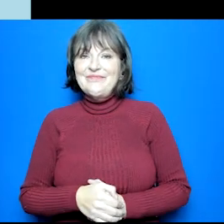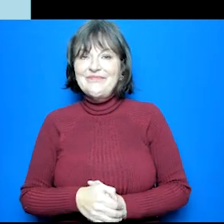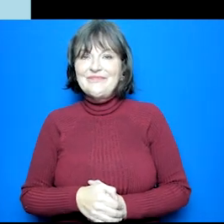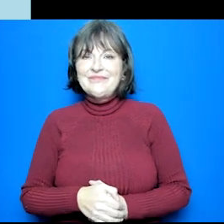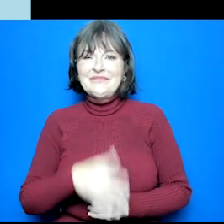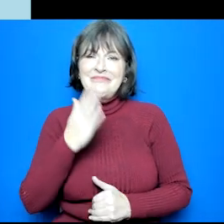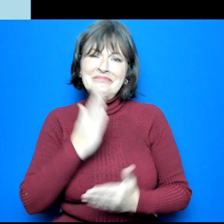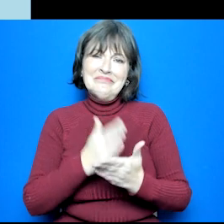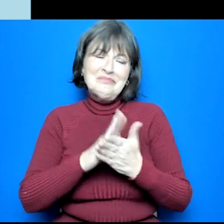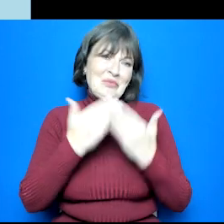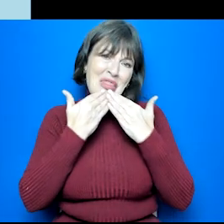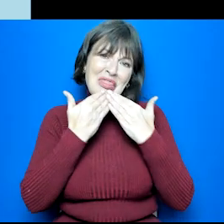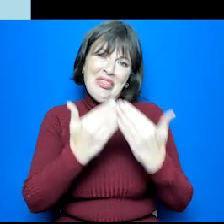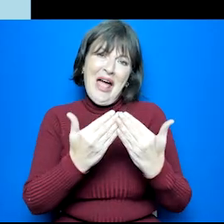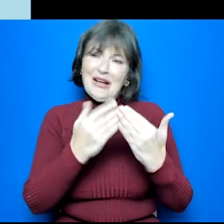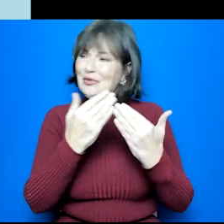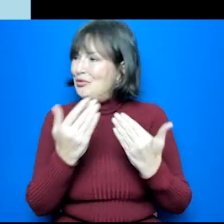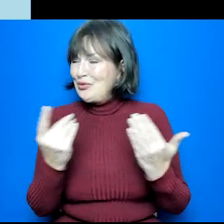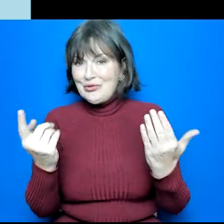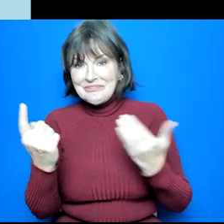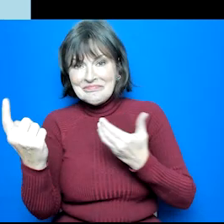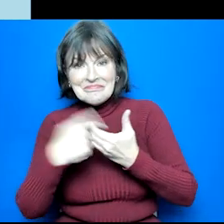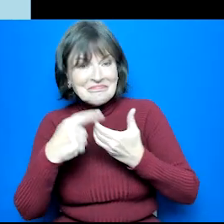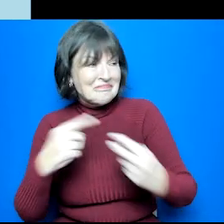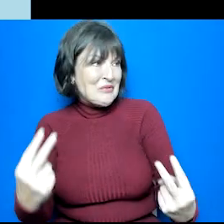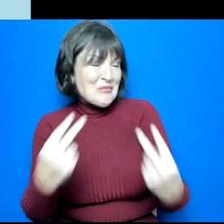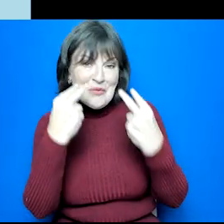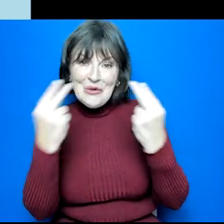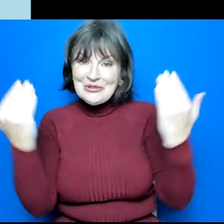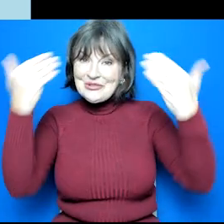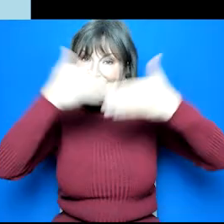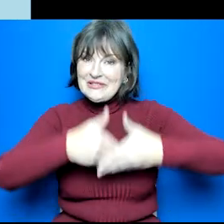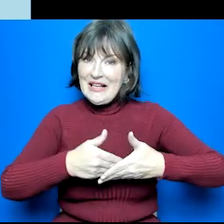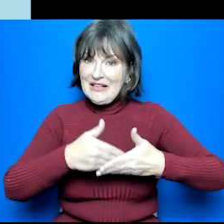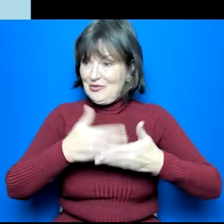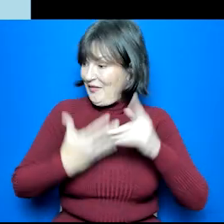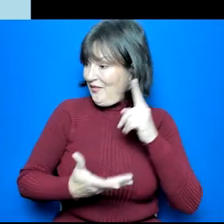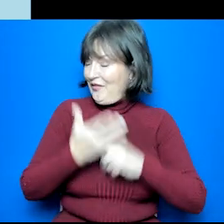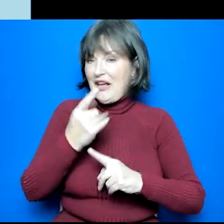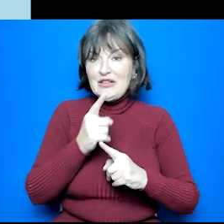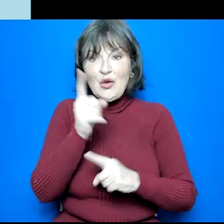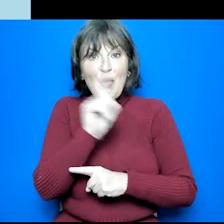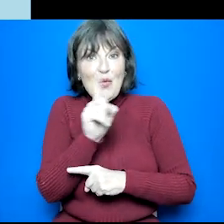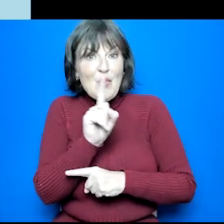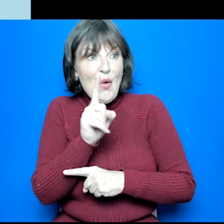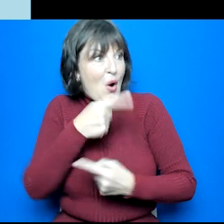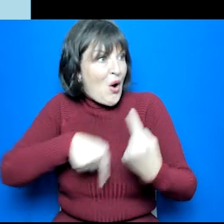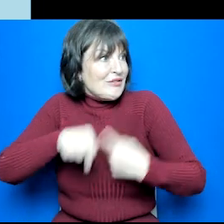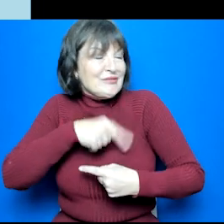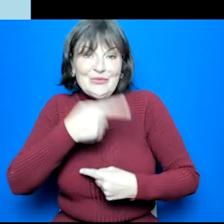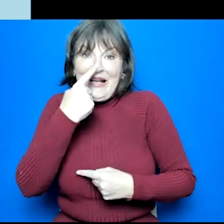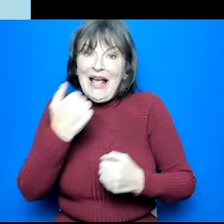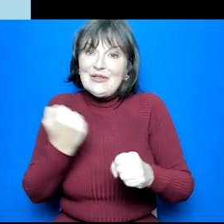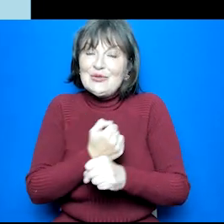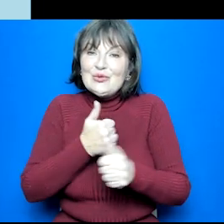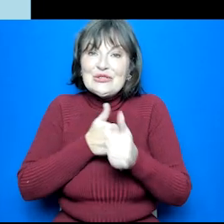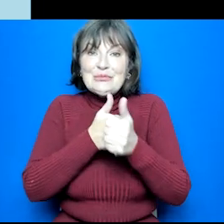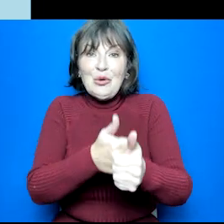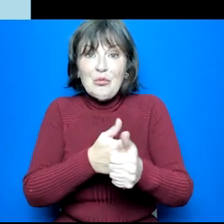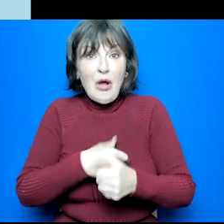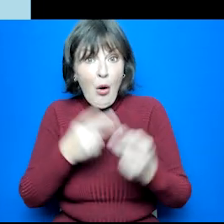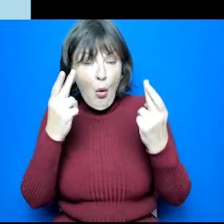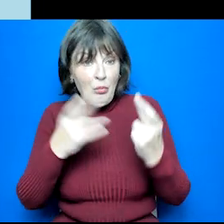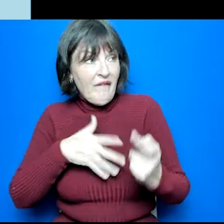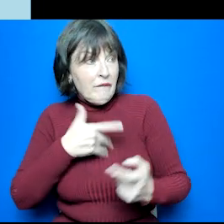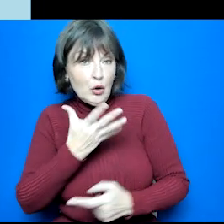So we'd really like to thank all of you for joining us tonight to find out more about how SDS support you and your young person at option choice time. We